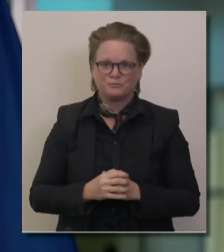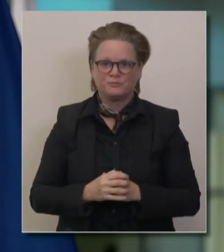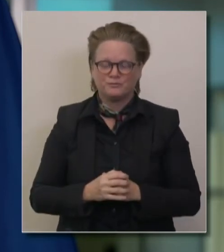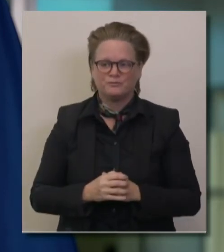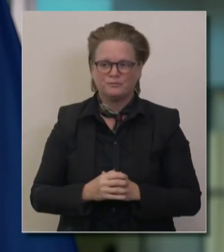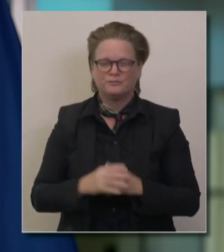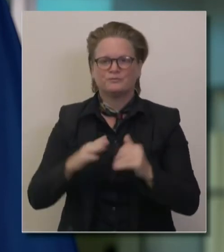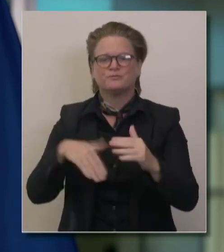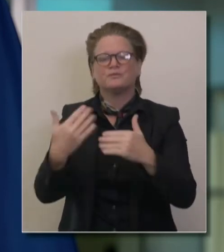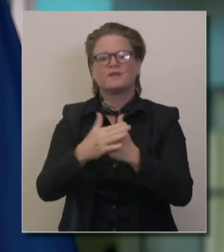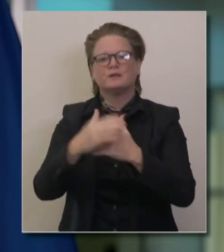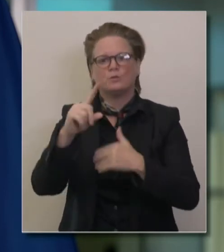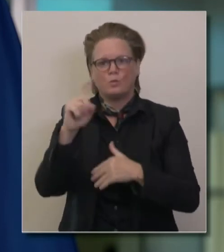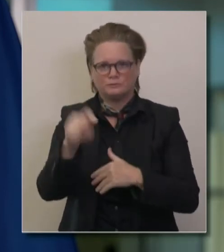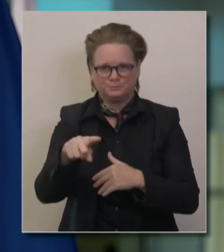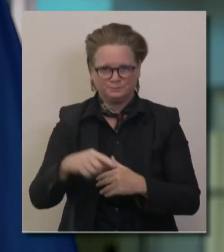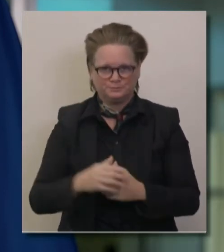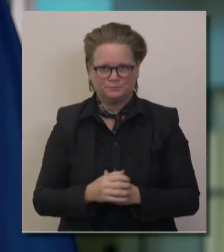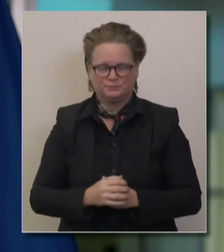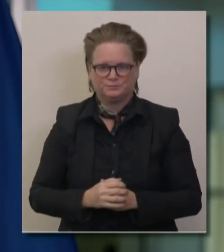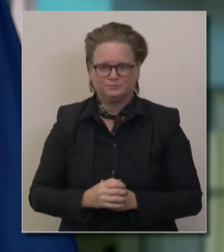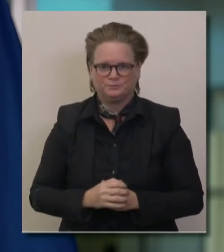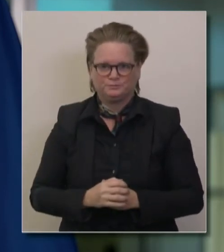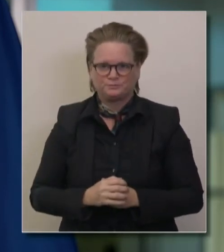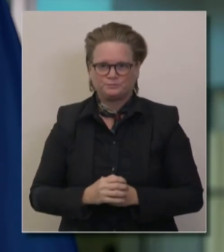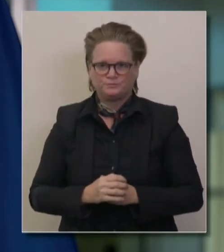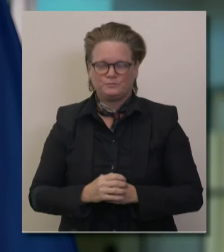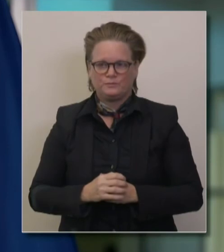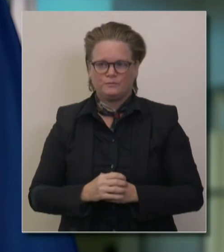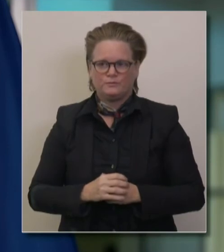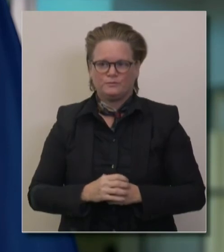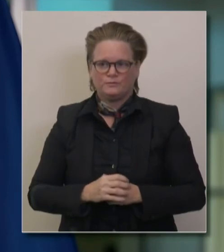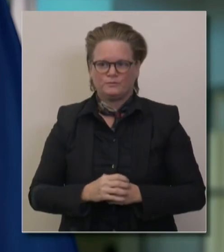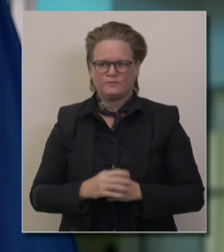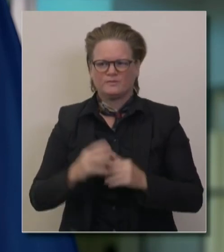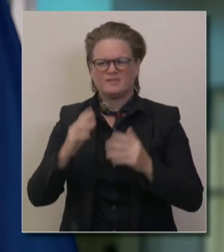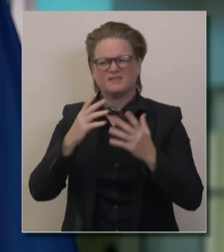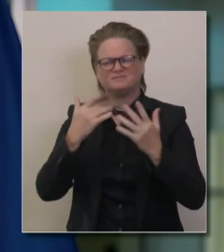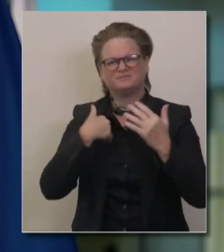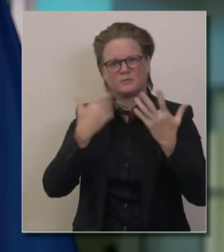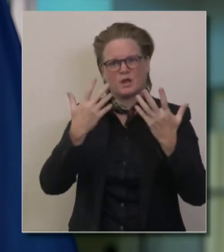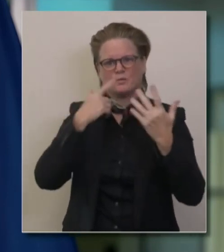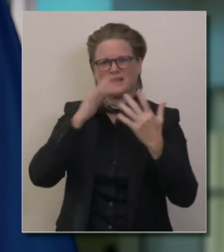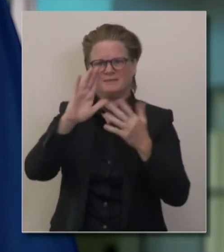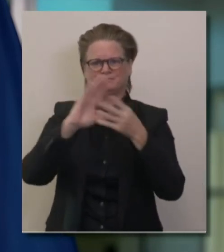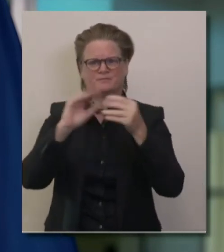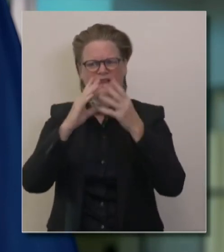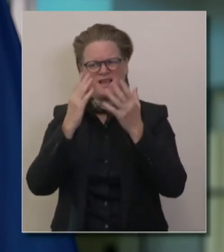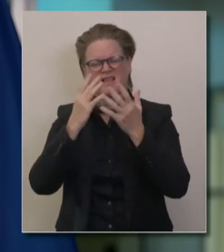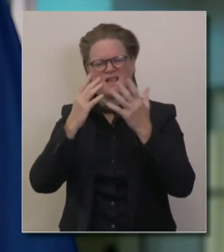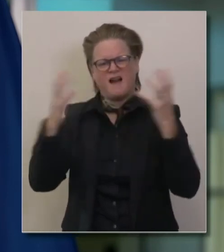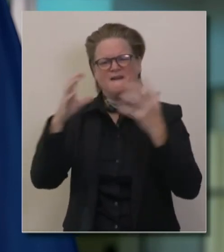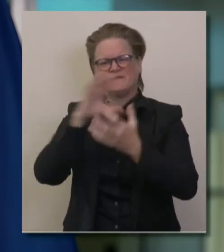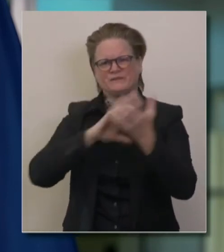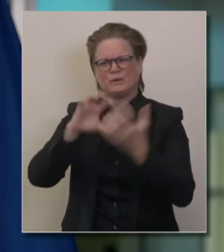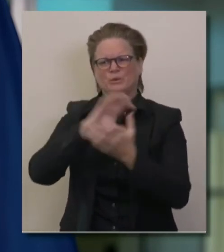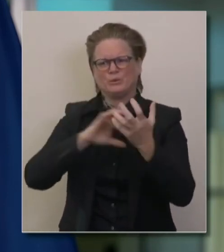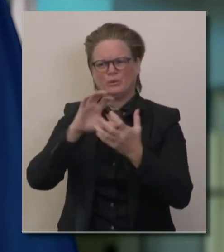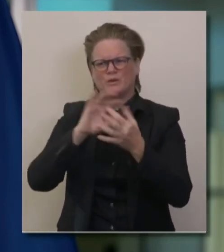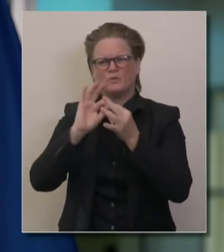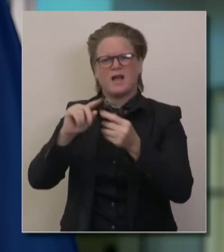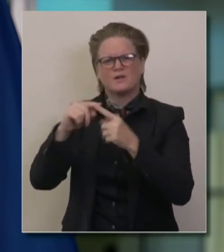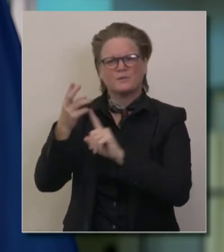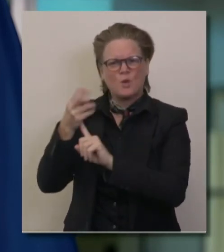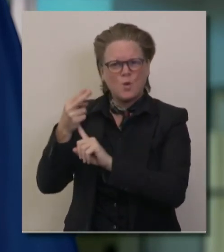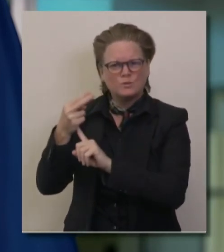Thank you, Governor. There's been a lot of confusion over the stay-at-home order as it relates to the lodging industry. And for that